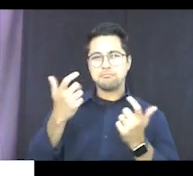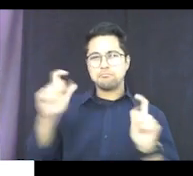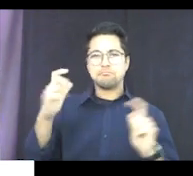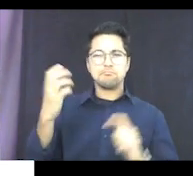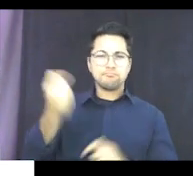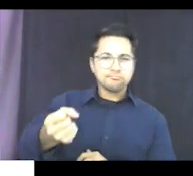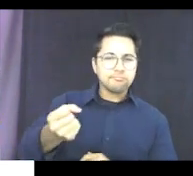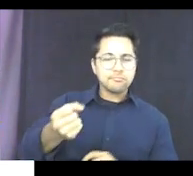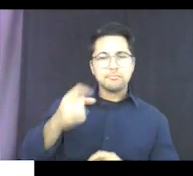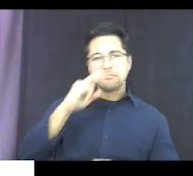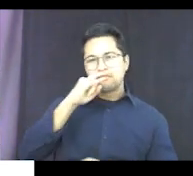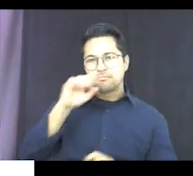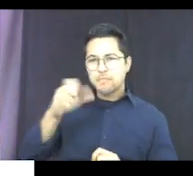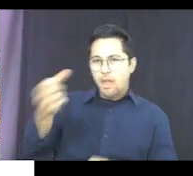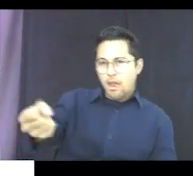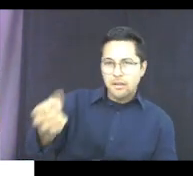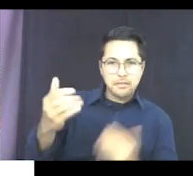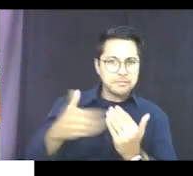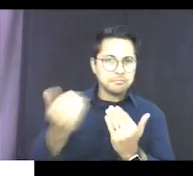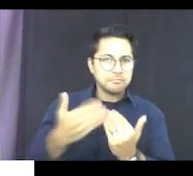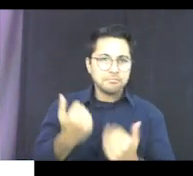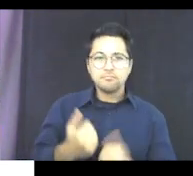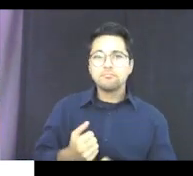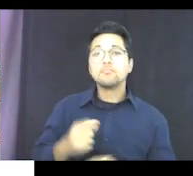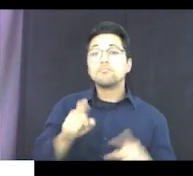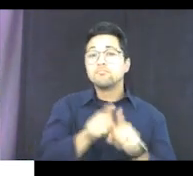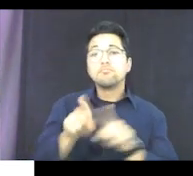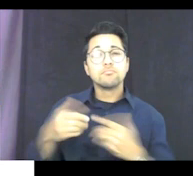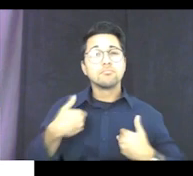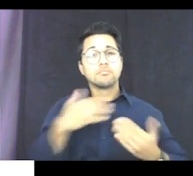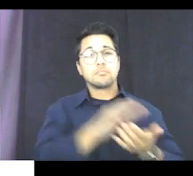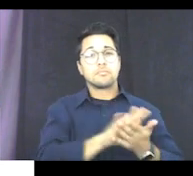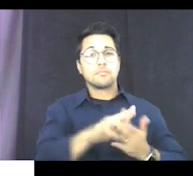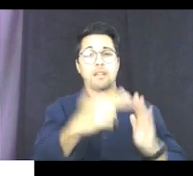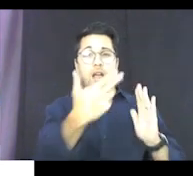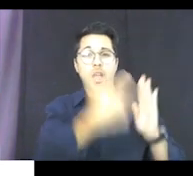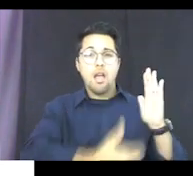easy for kids to actually hold on to. And it makes a really nice mark.